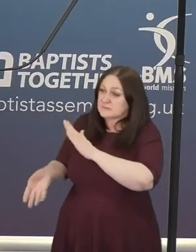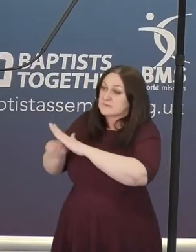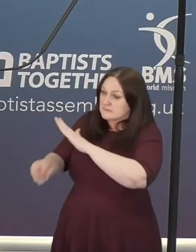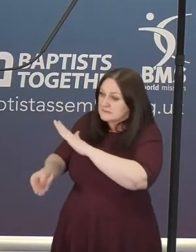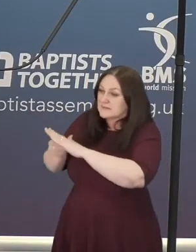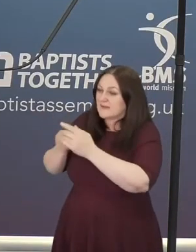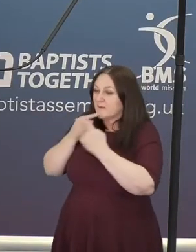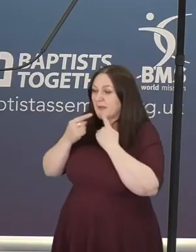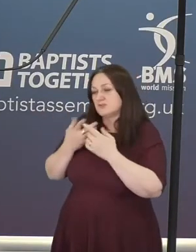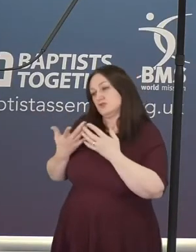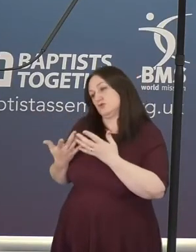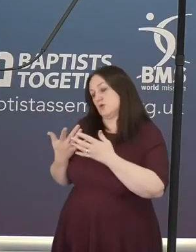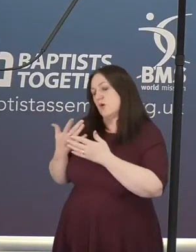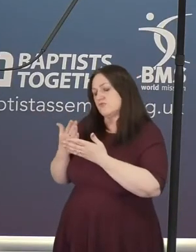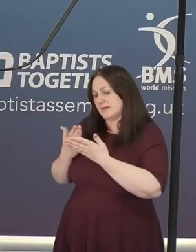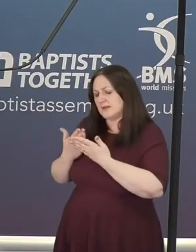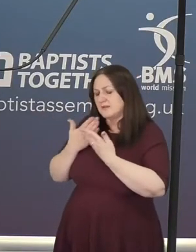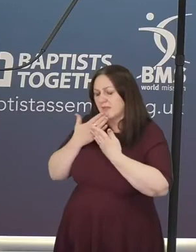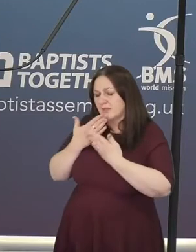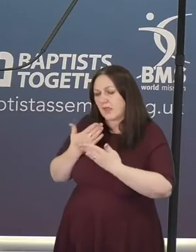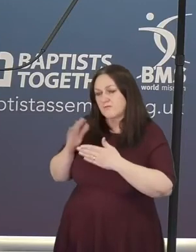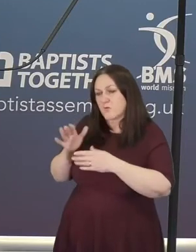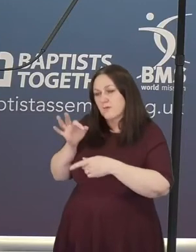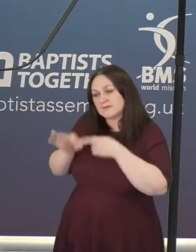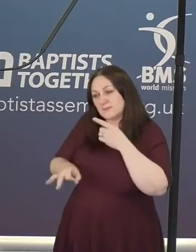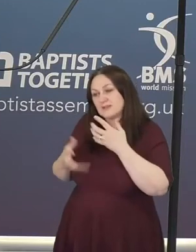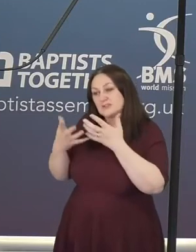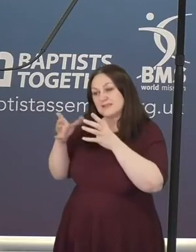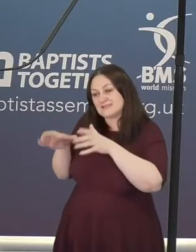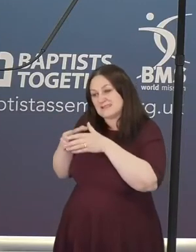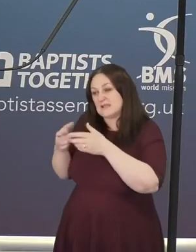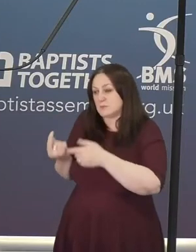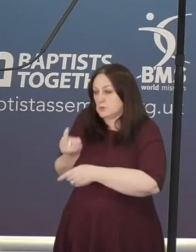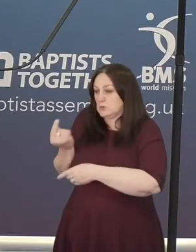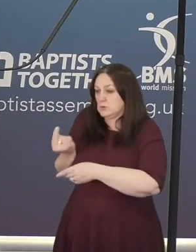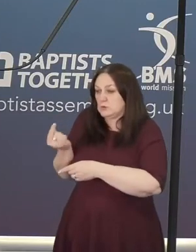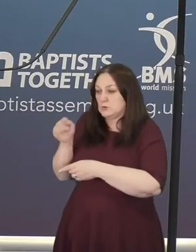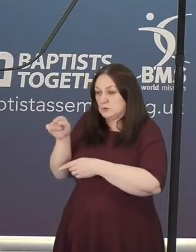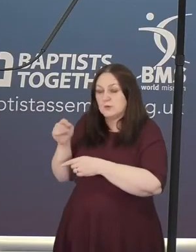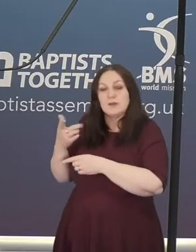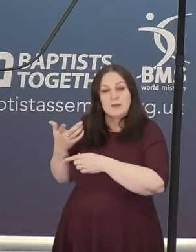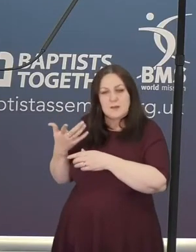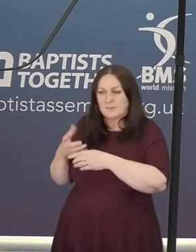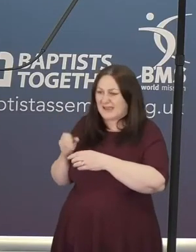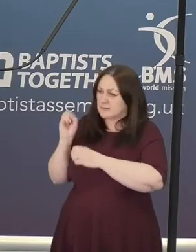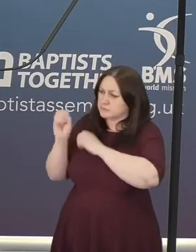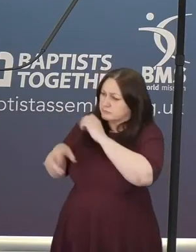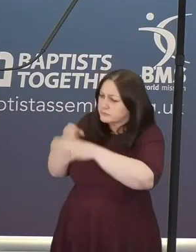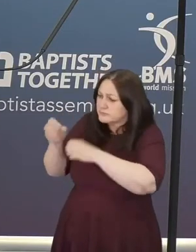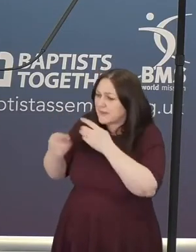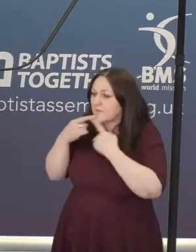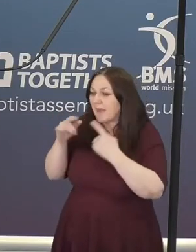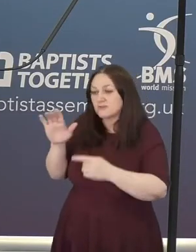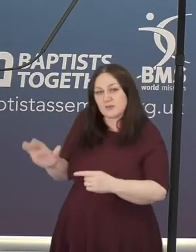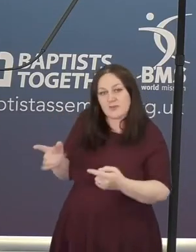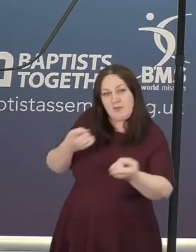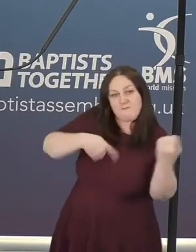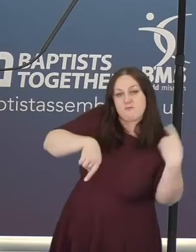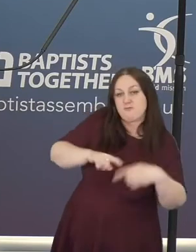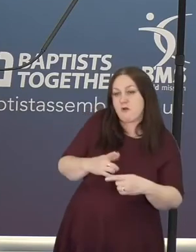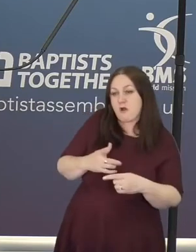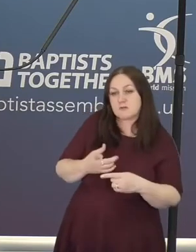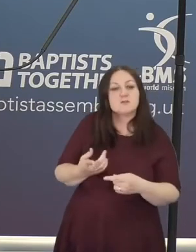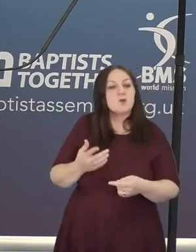that the specialist teams have done in supporting the whole Baptist family. So I'm sure everybody would want to join us in